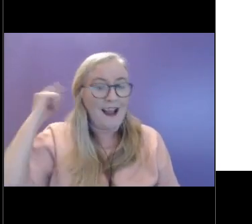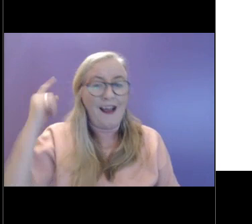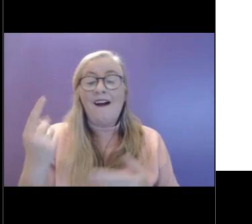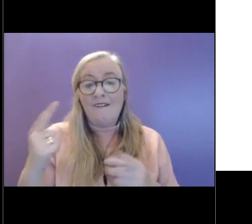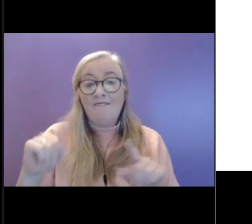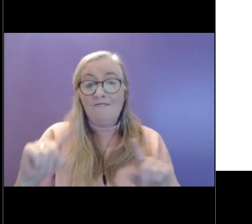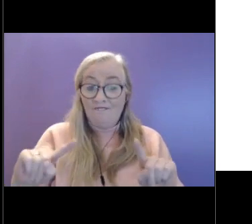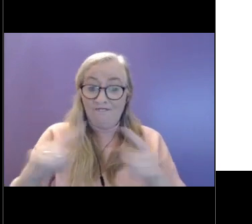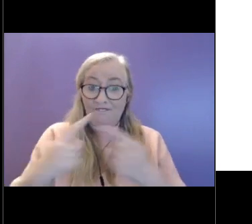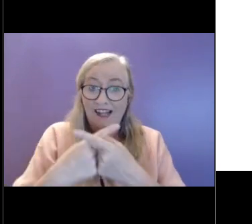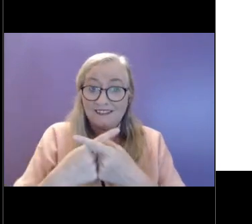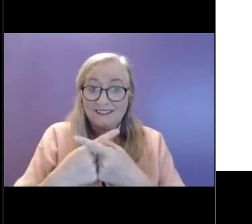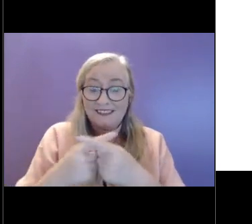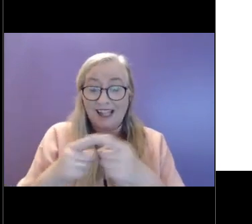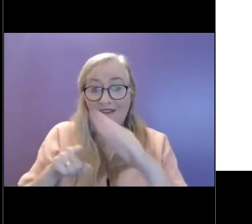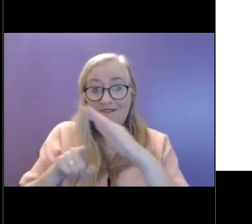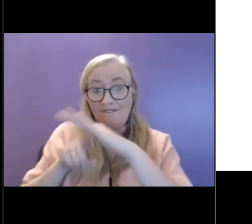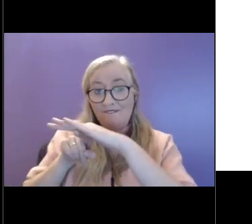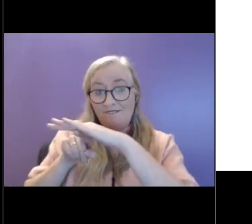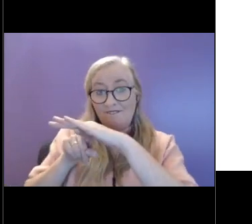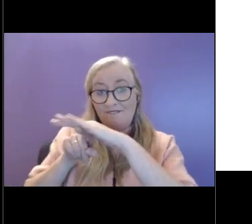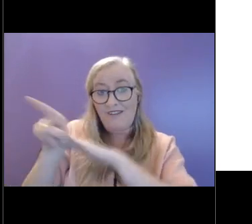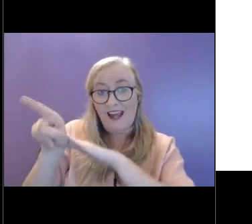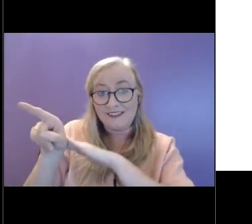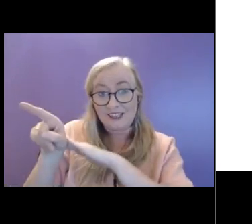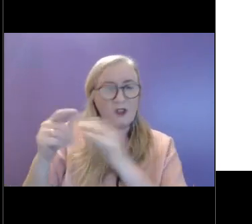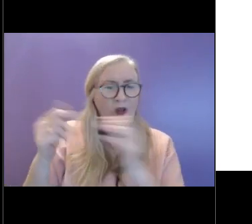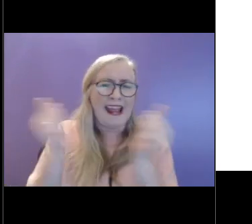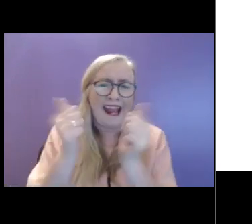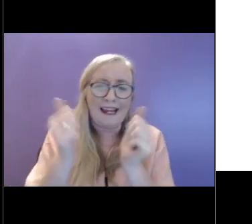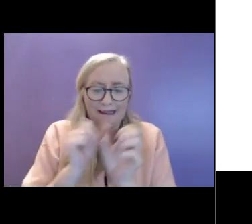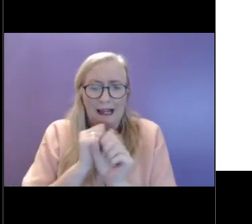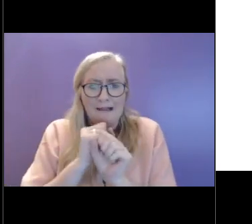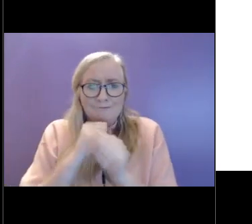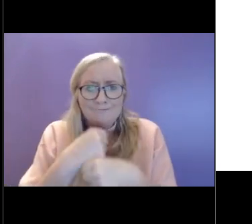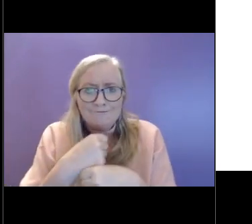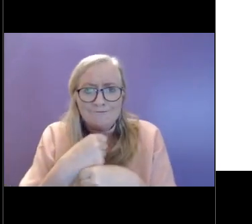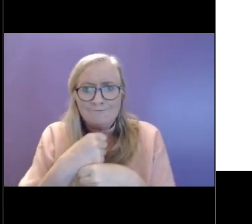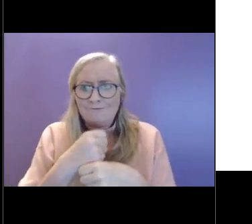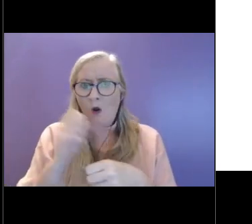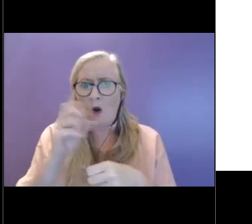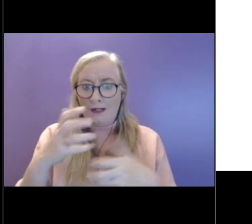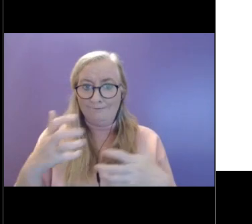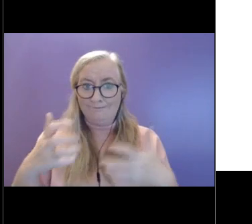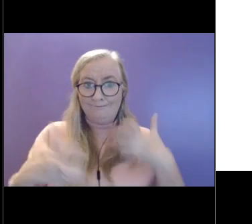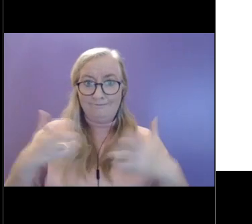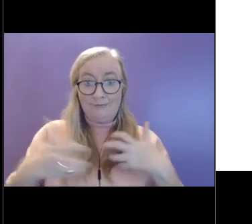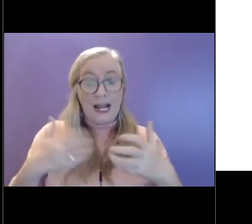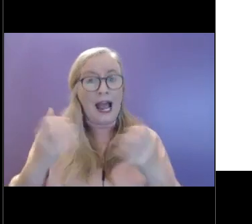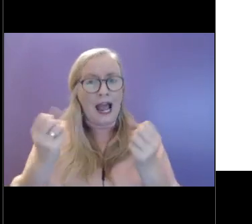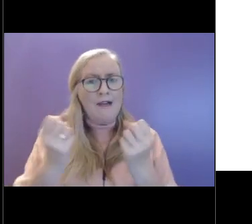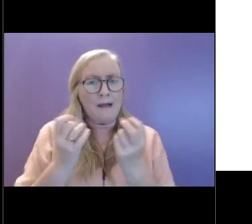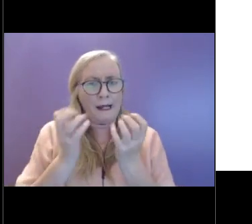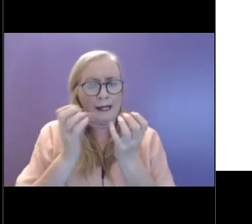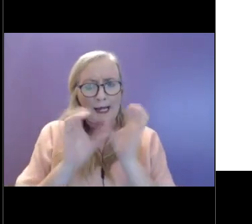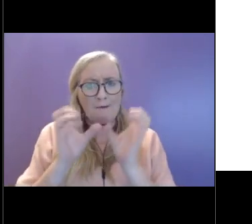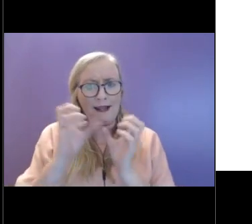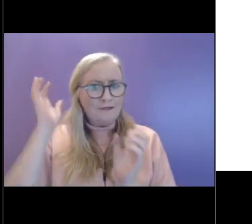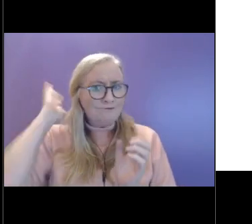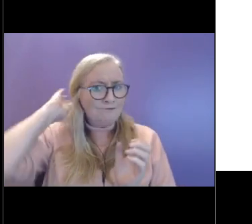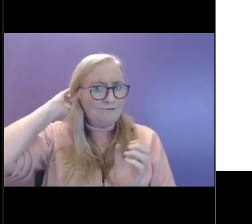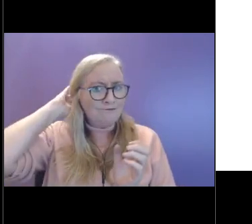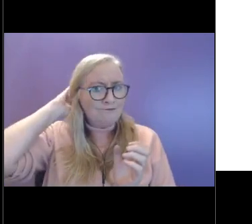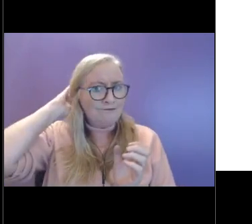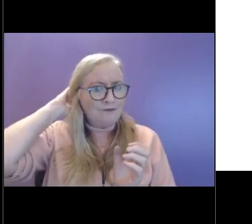freeze. So when we encounter something that's quite stressful or anxiety provoking, it releases chemicals called cortisol and adrenaline